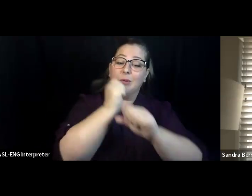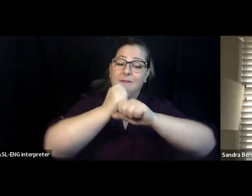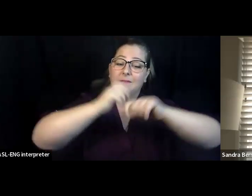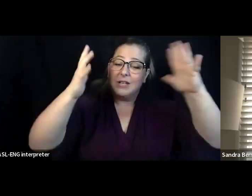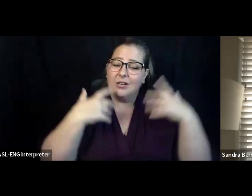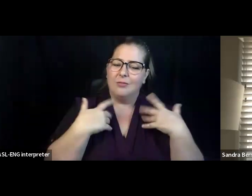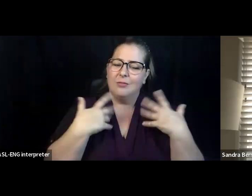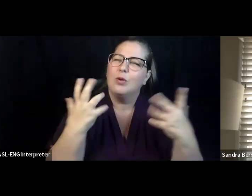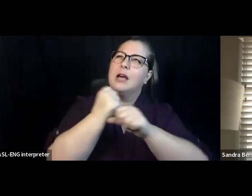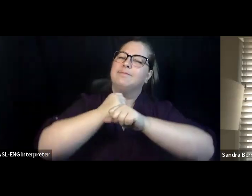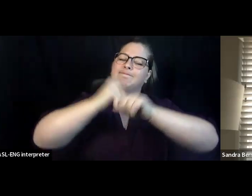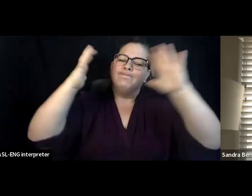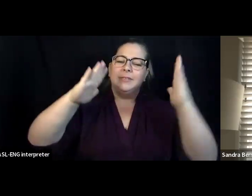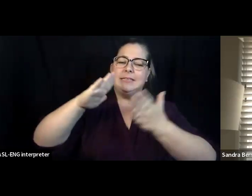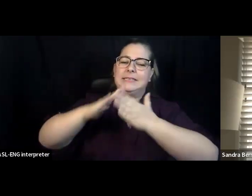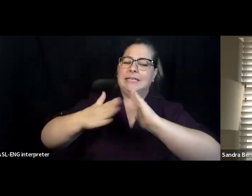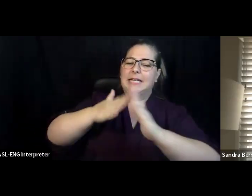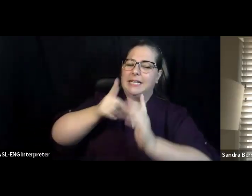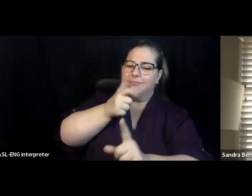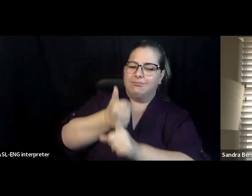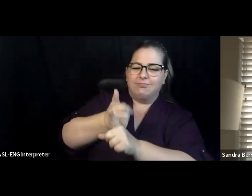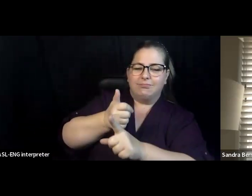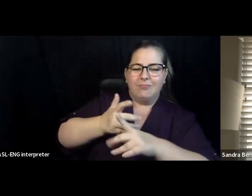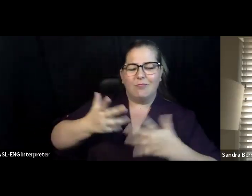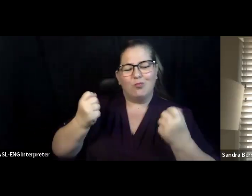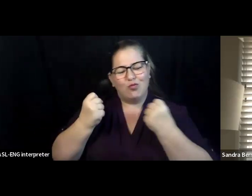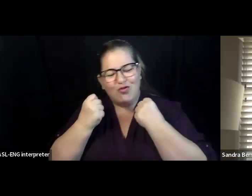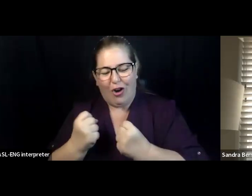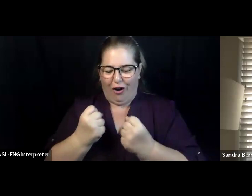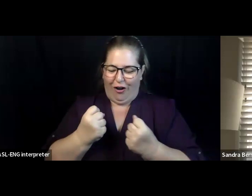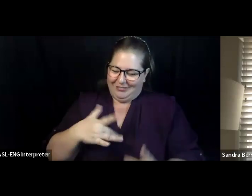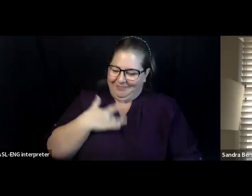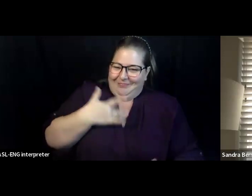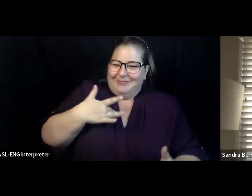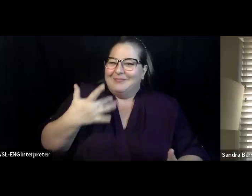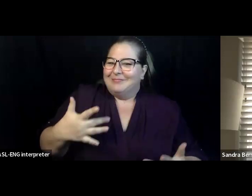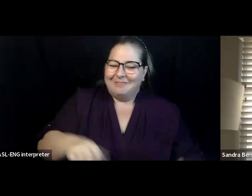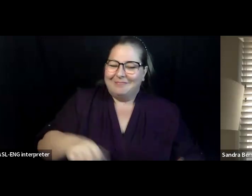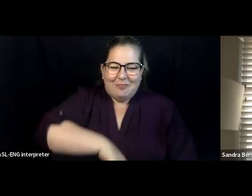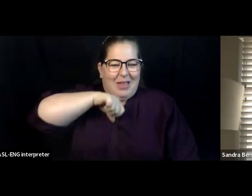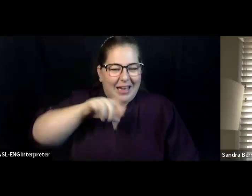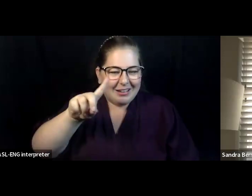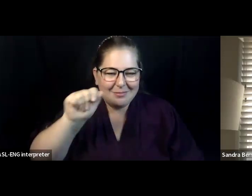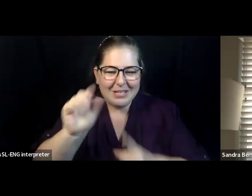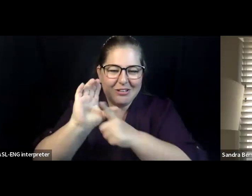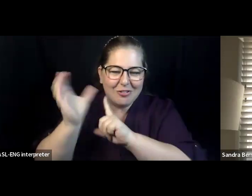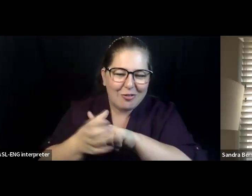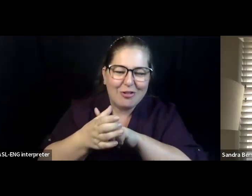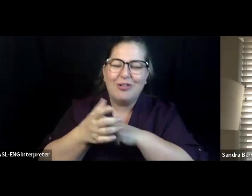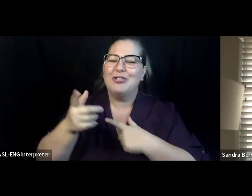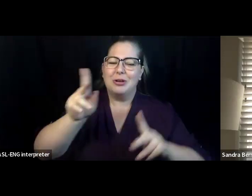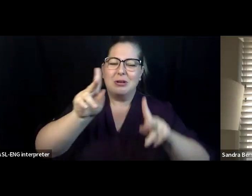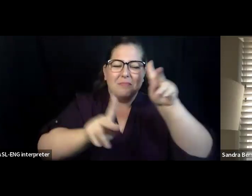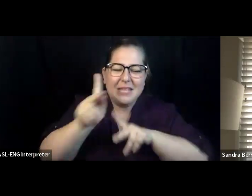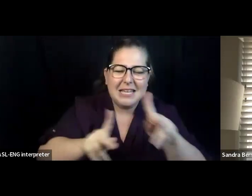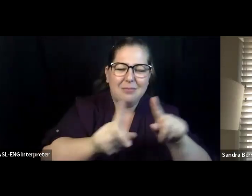with disabilities who live, work, and visit actively engage in the services and supports available to them,